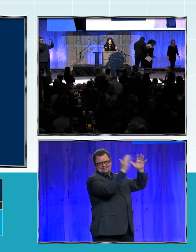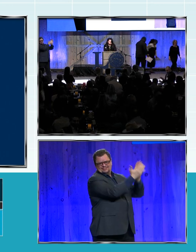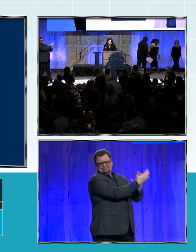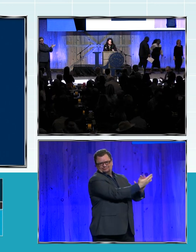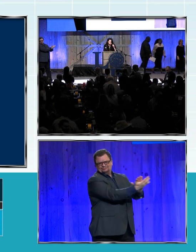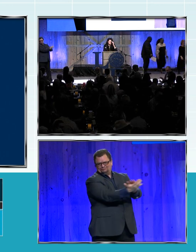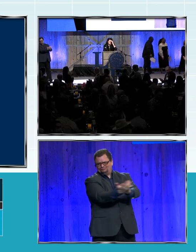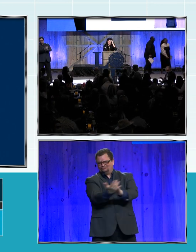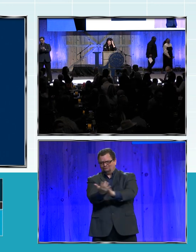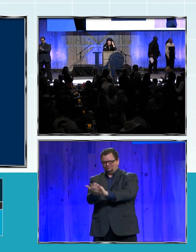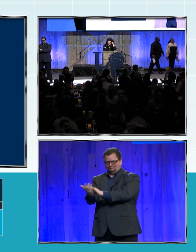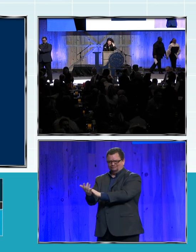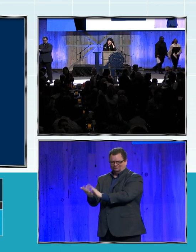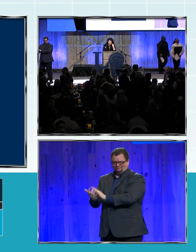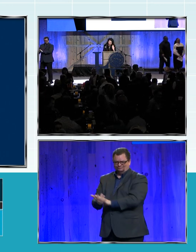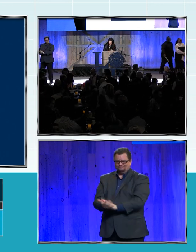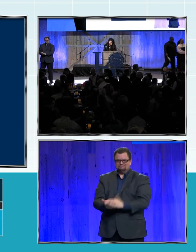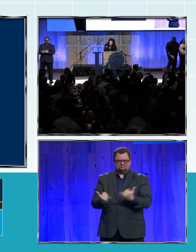Everyone please be seated.